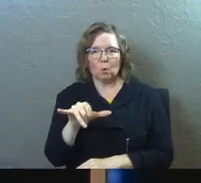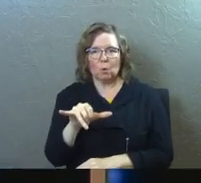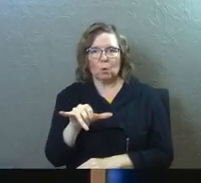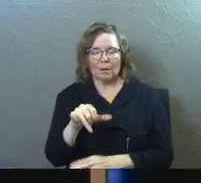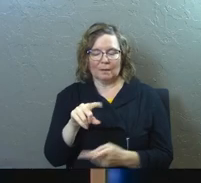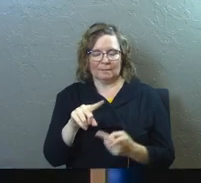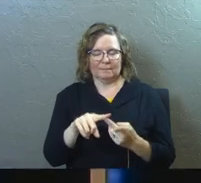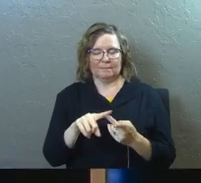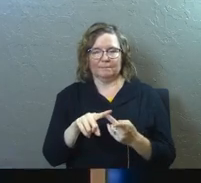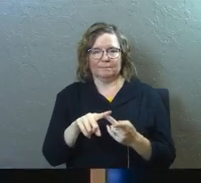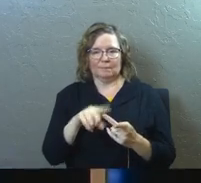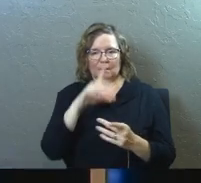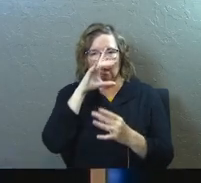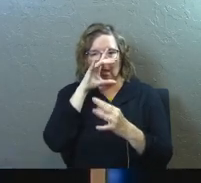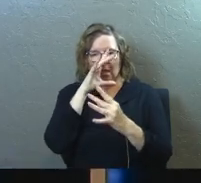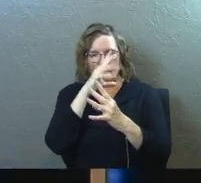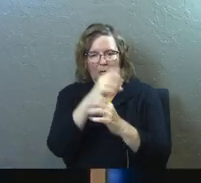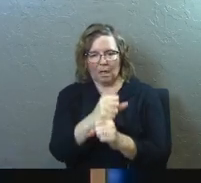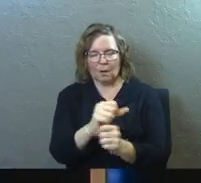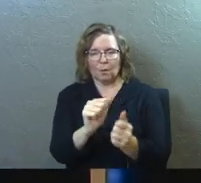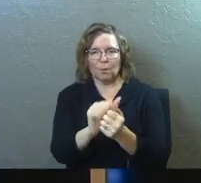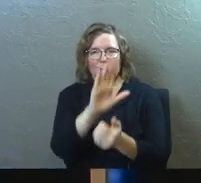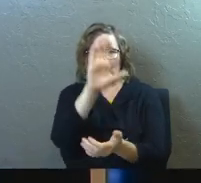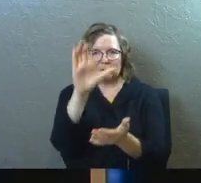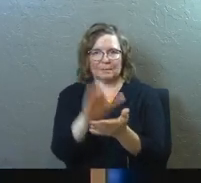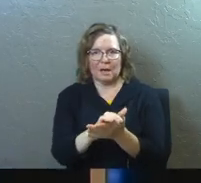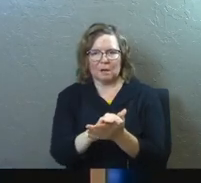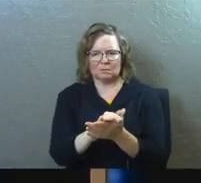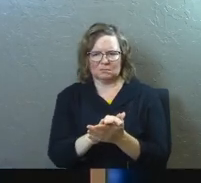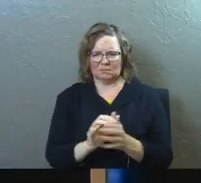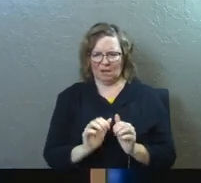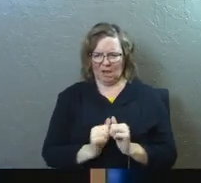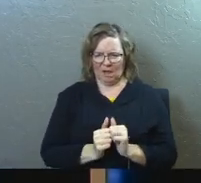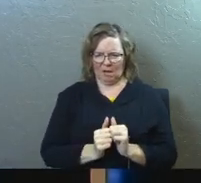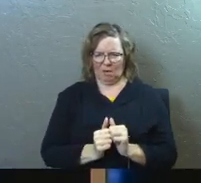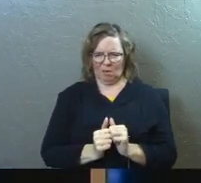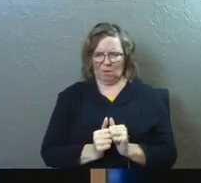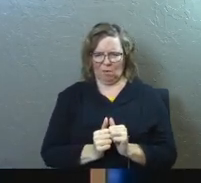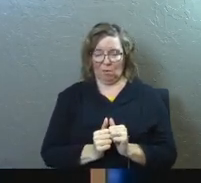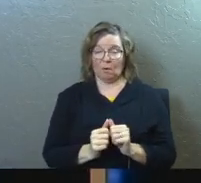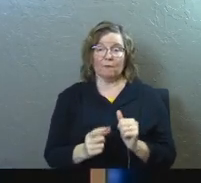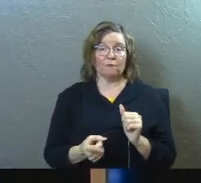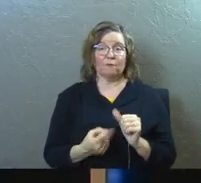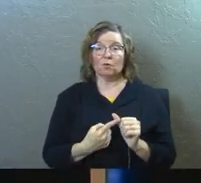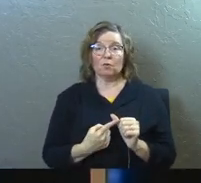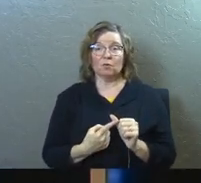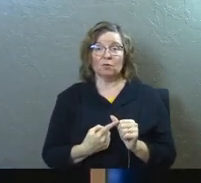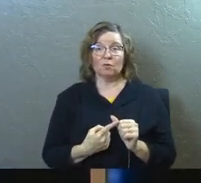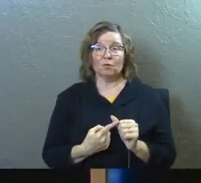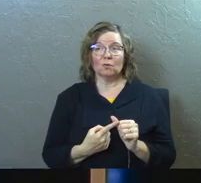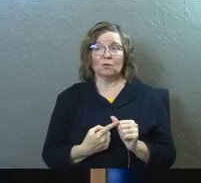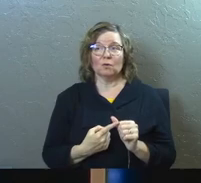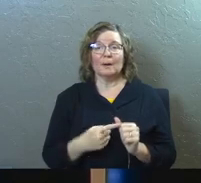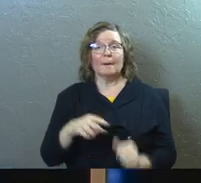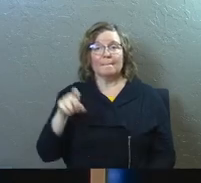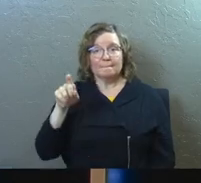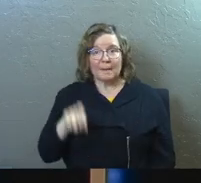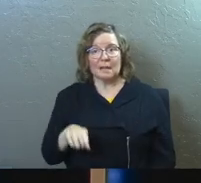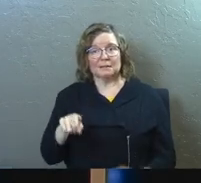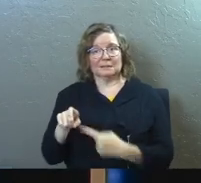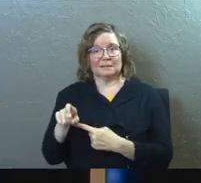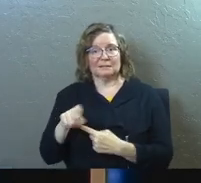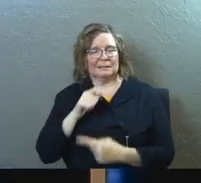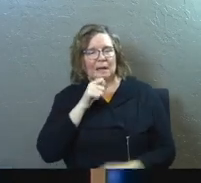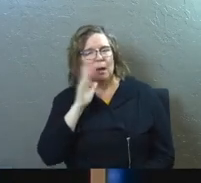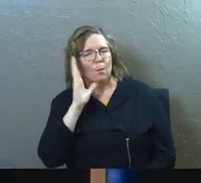intoxicated with your spouse. How do I do that? First order of business is it's a must do,